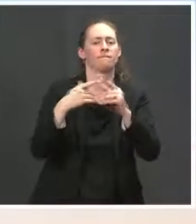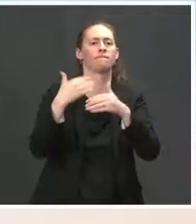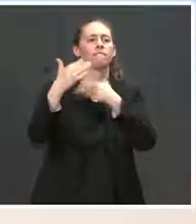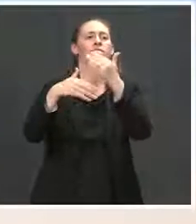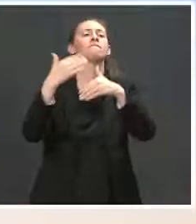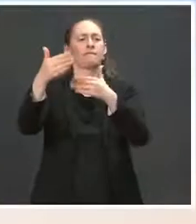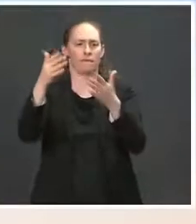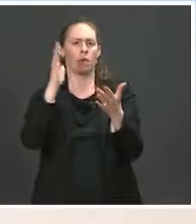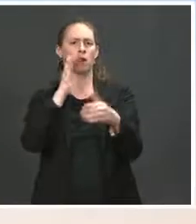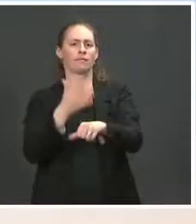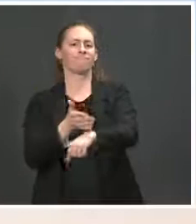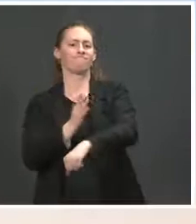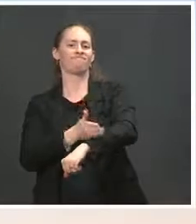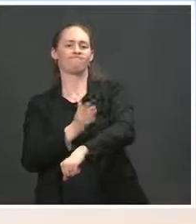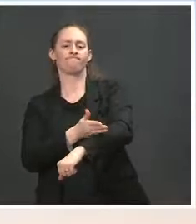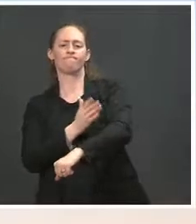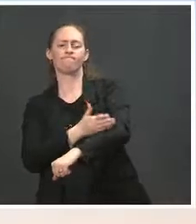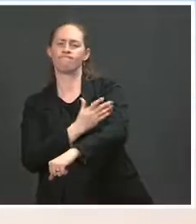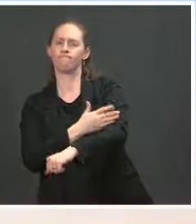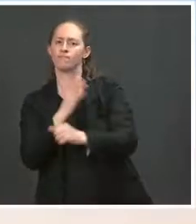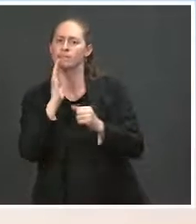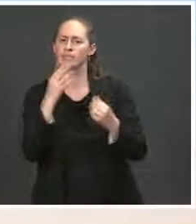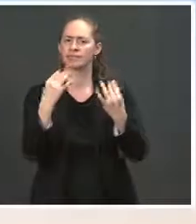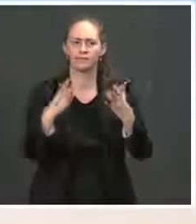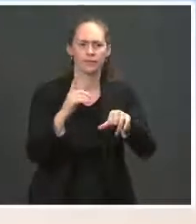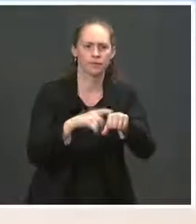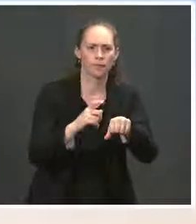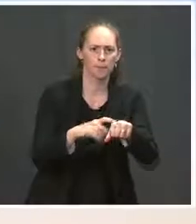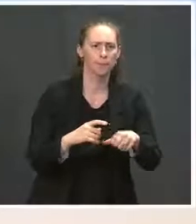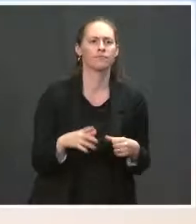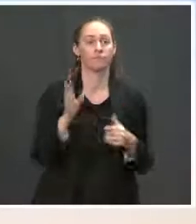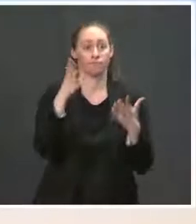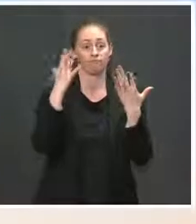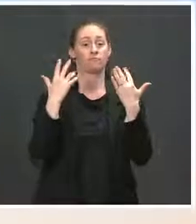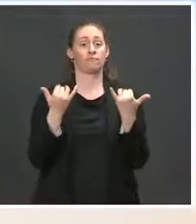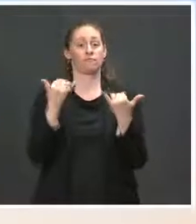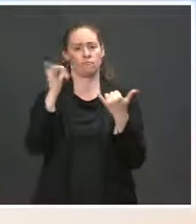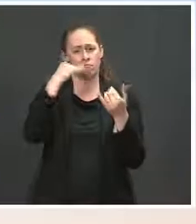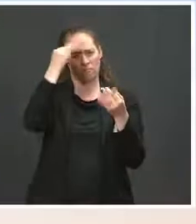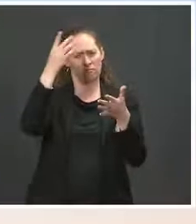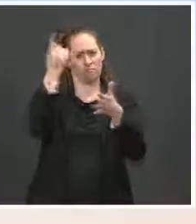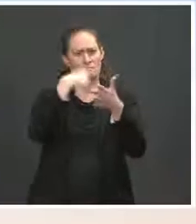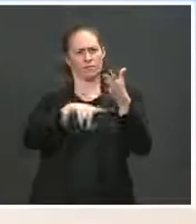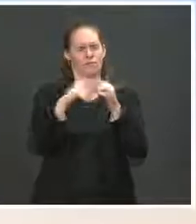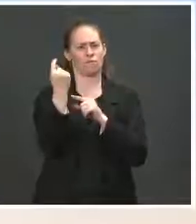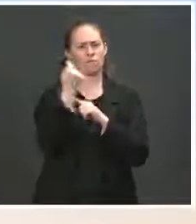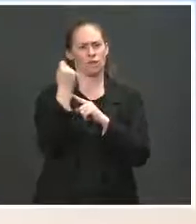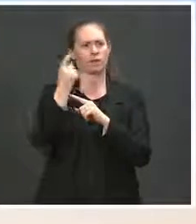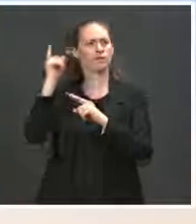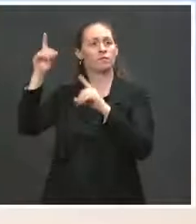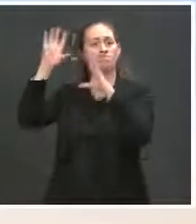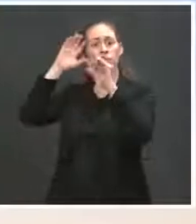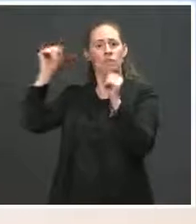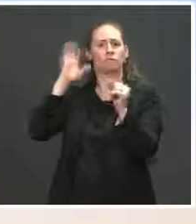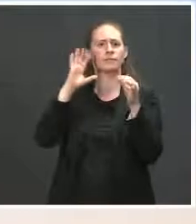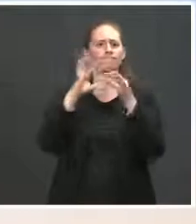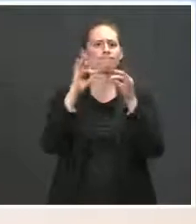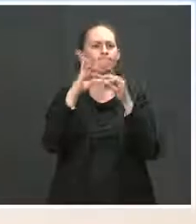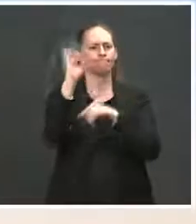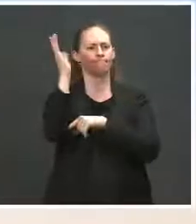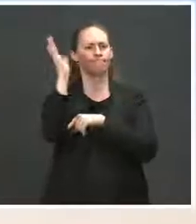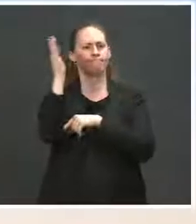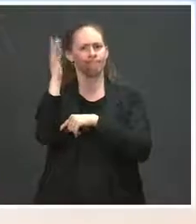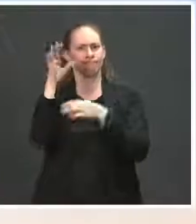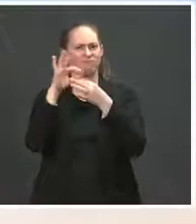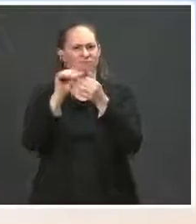Finally, a quick preview of the week ahead. On Tuesday, the President will deliver remarks on the COVID-19 pandemic. As you all